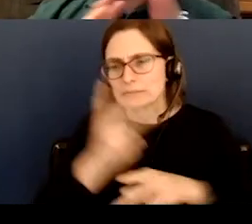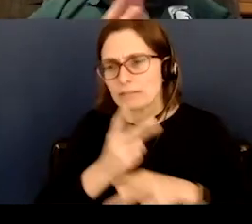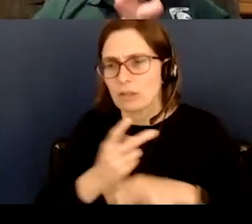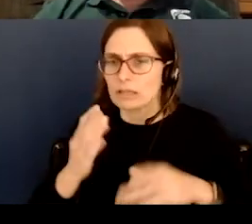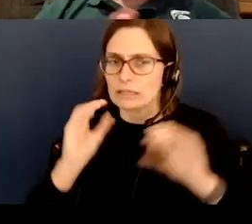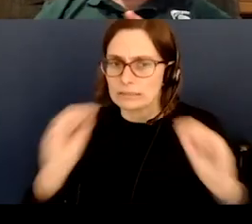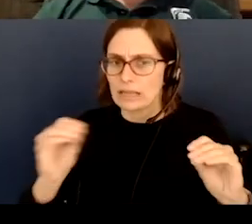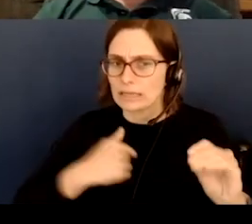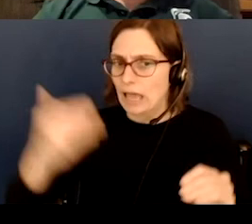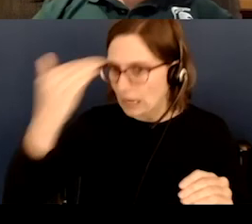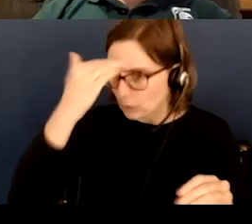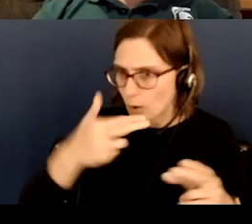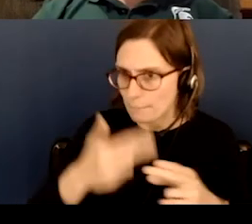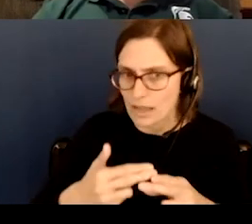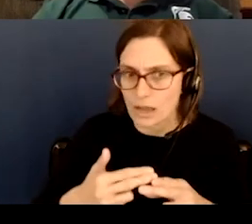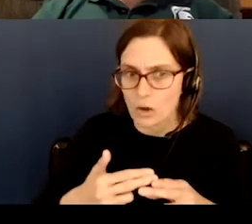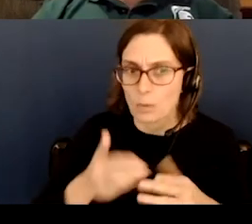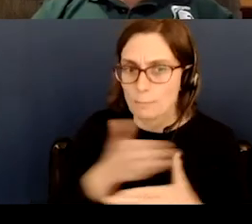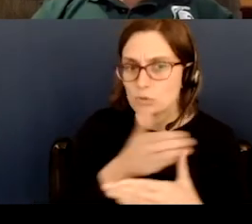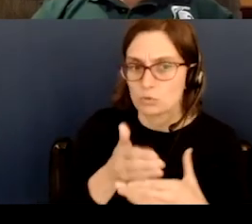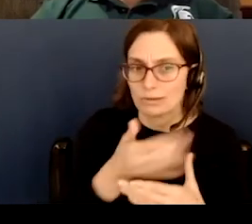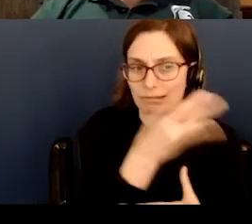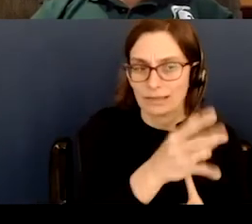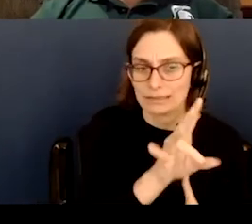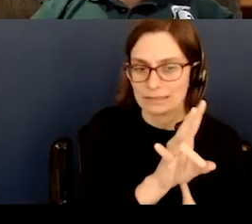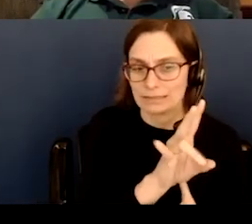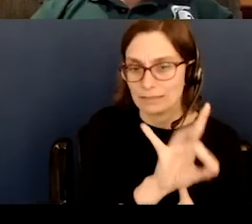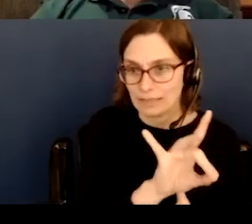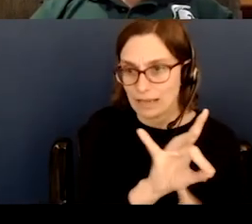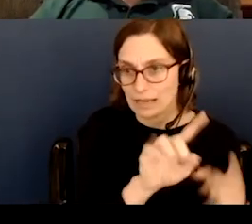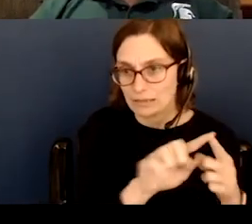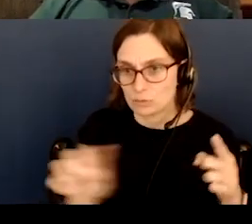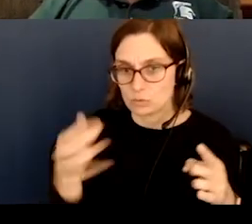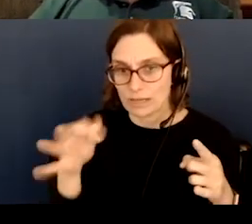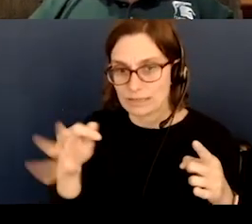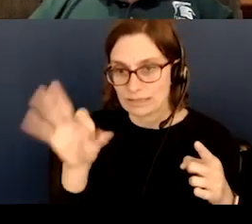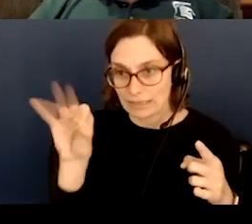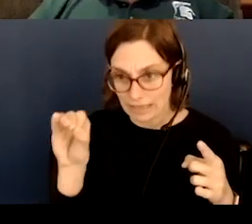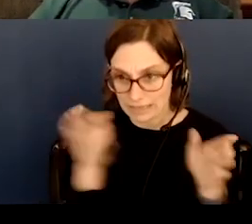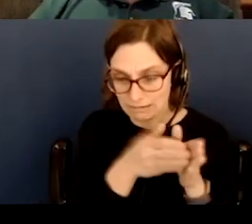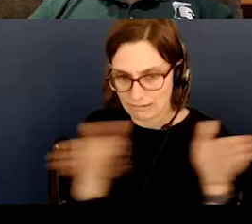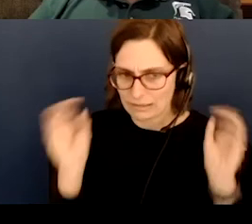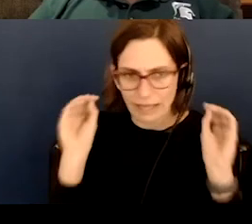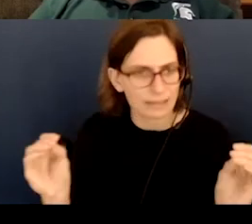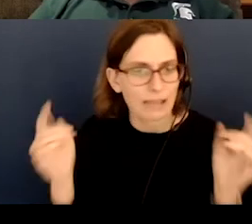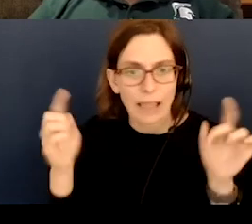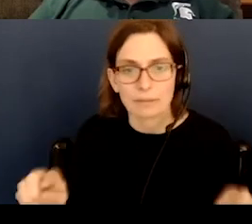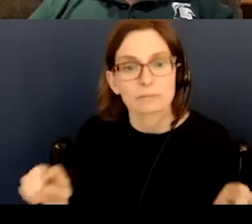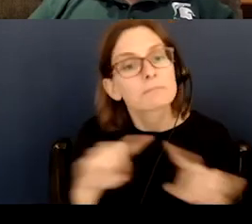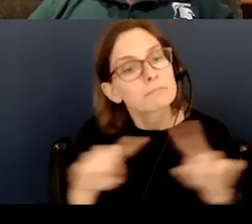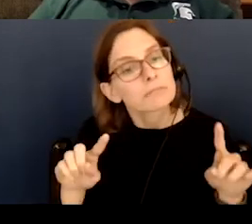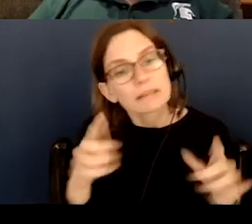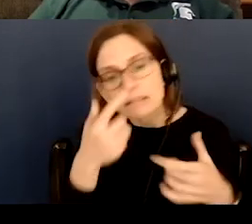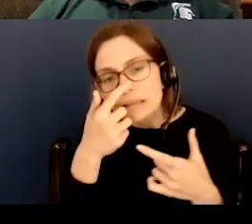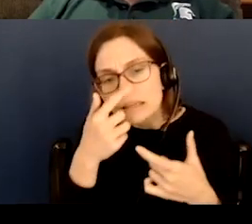There are no missions to the moon between 1978 and 1990, but interest has perked up a bit.